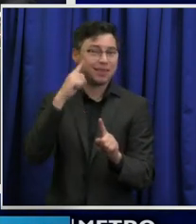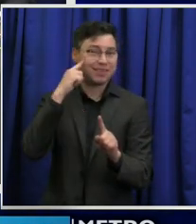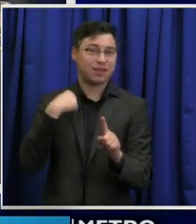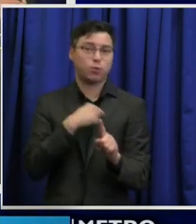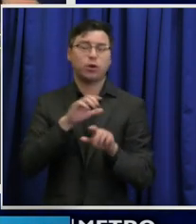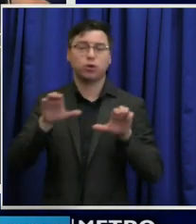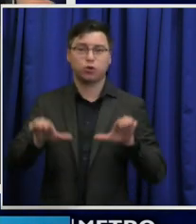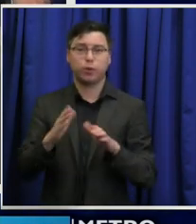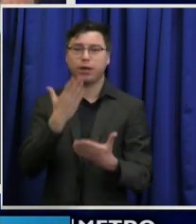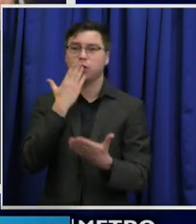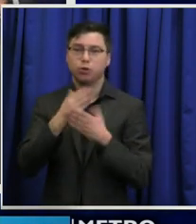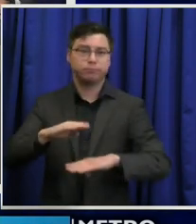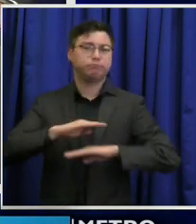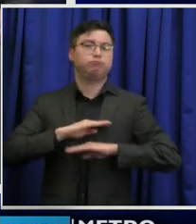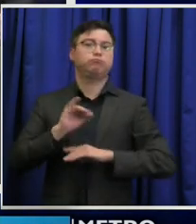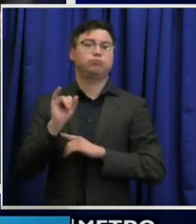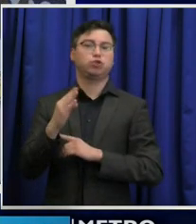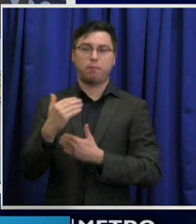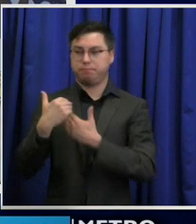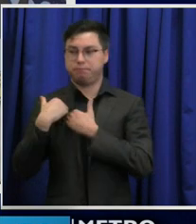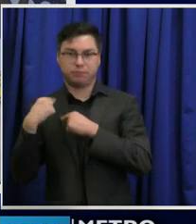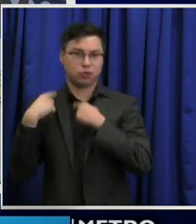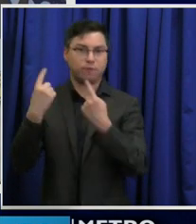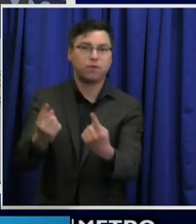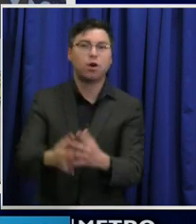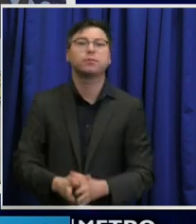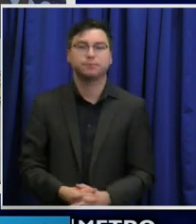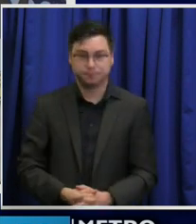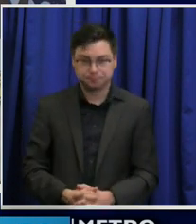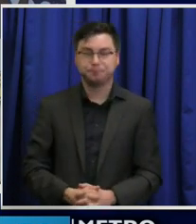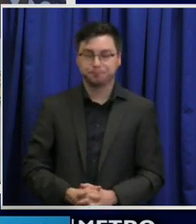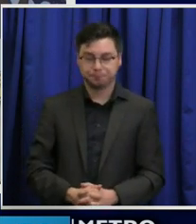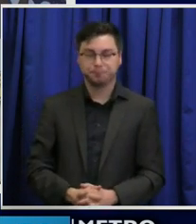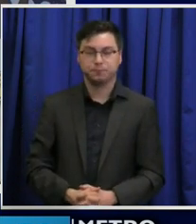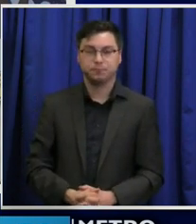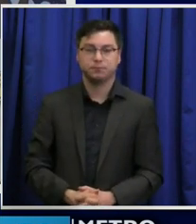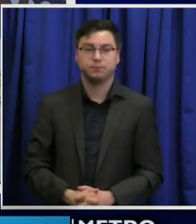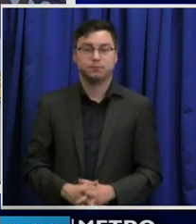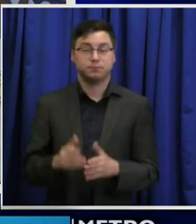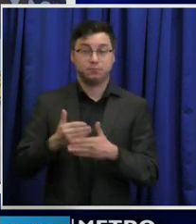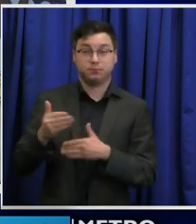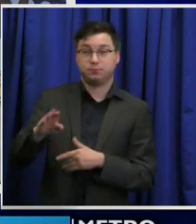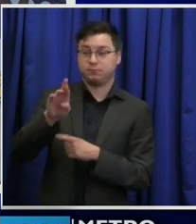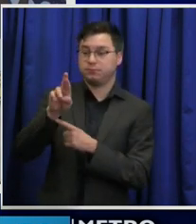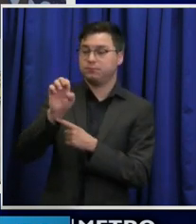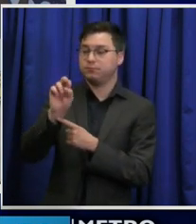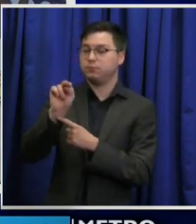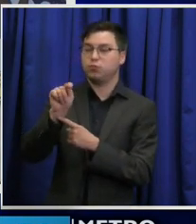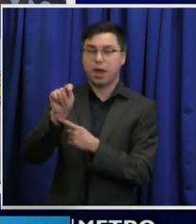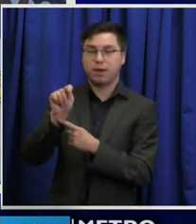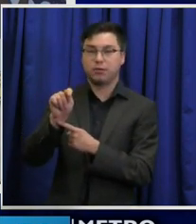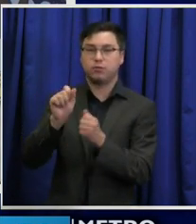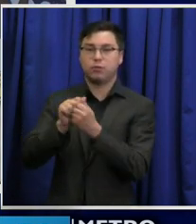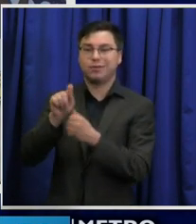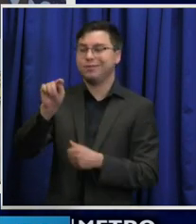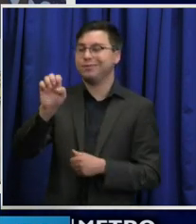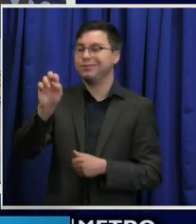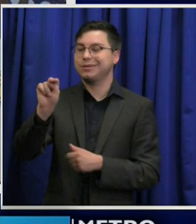job. So thank you. Thank you. Our next question is from Brett Kalman with the Tennessean. Good morning, Brett.